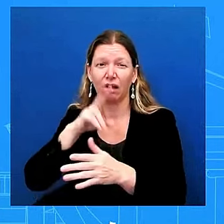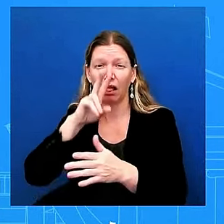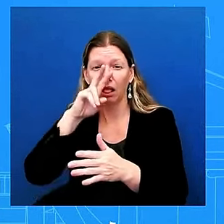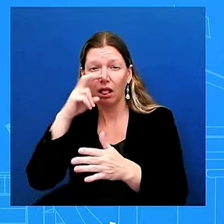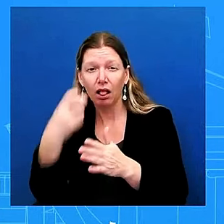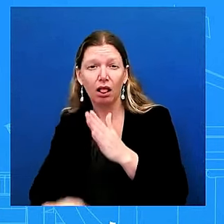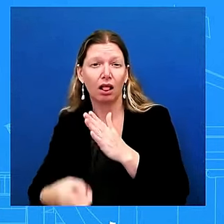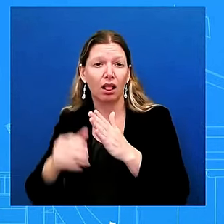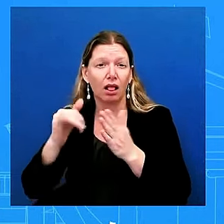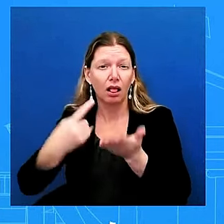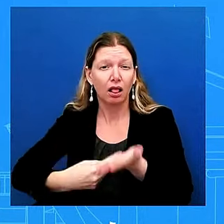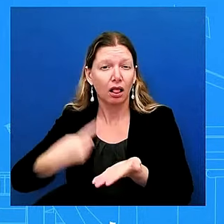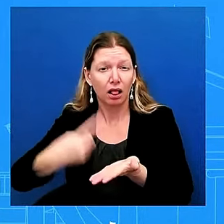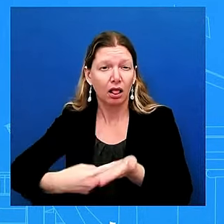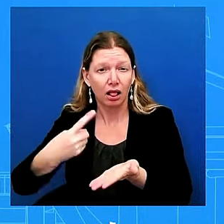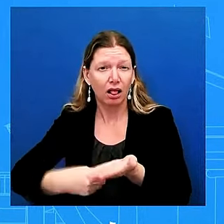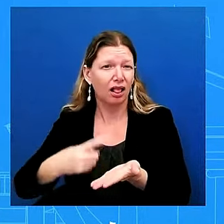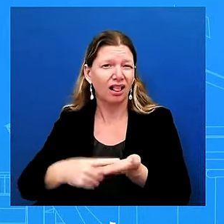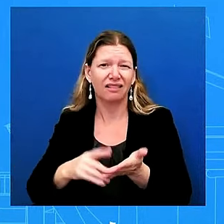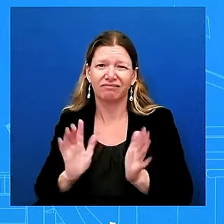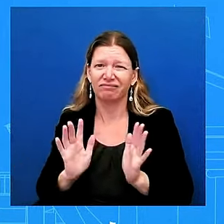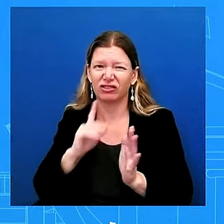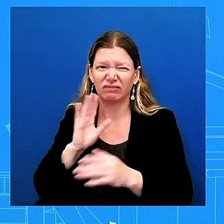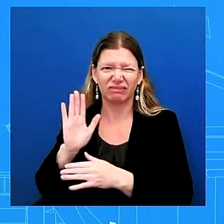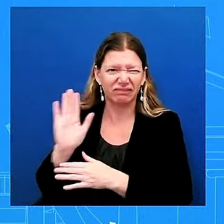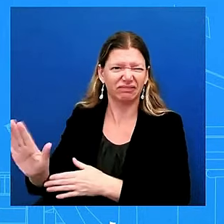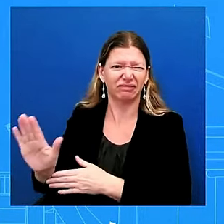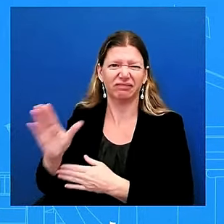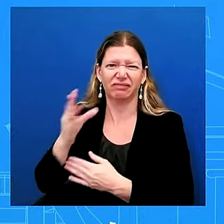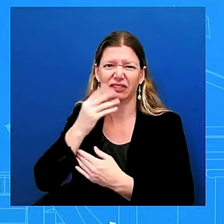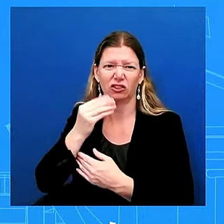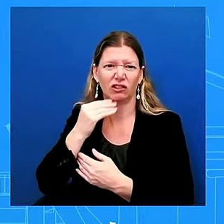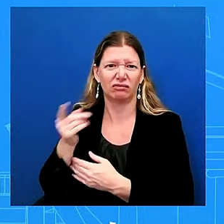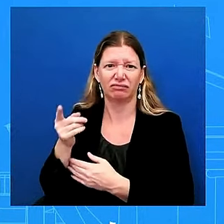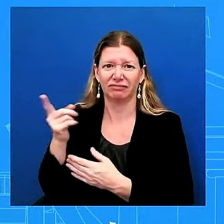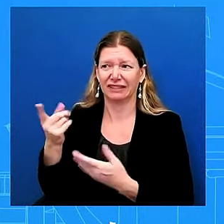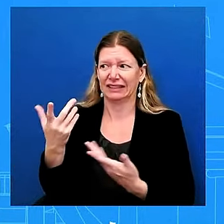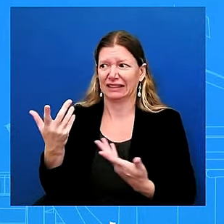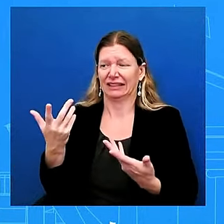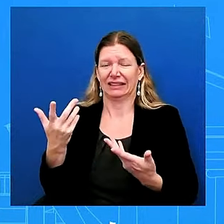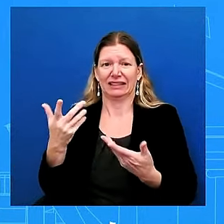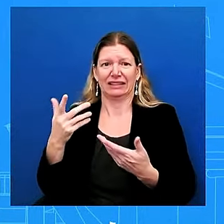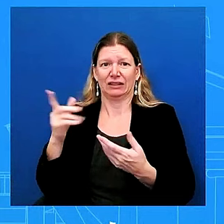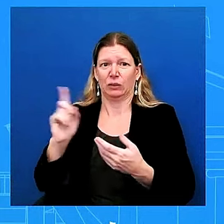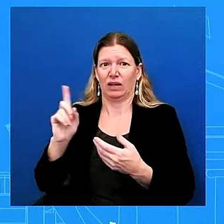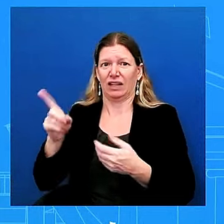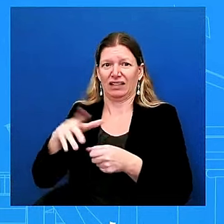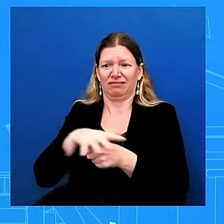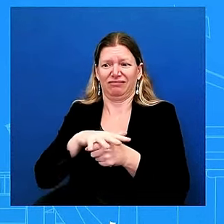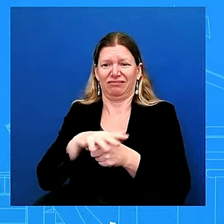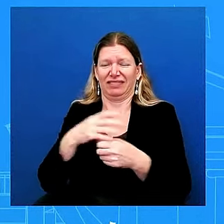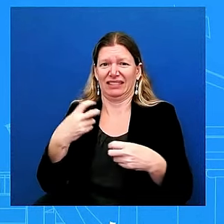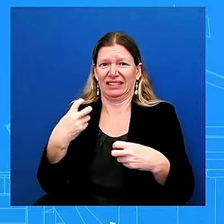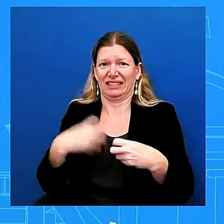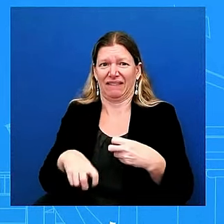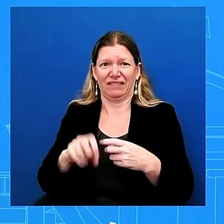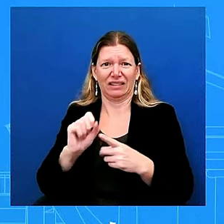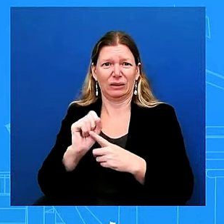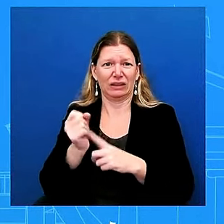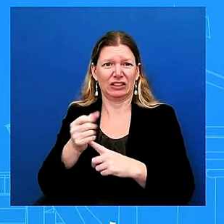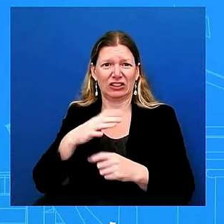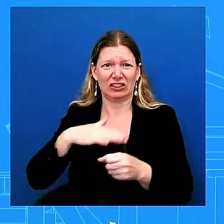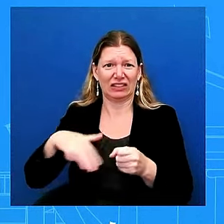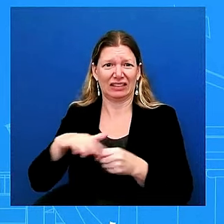to say the least and they have to have the ability to defend themselves